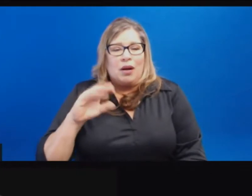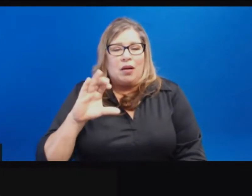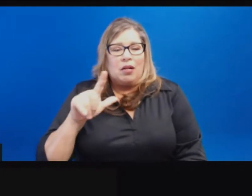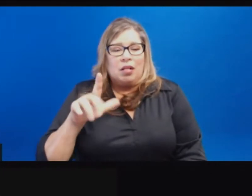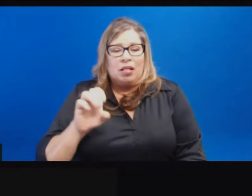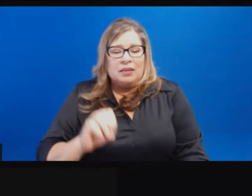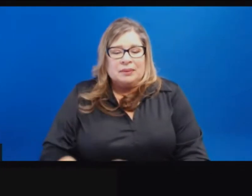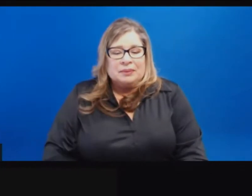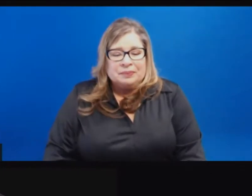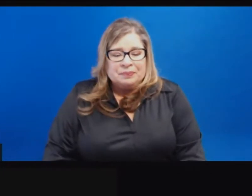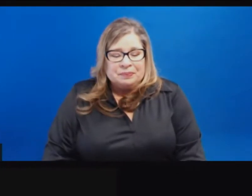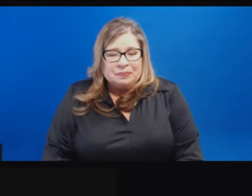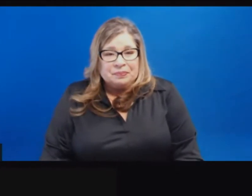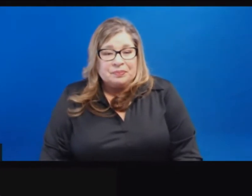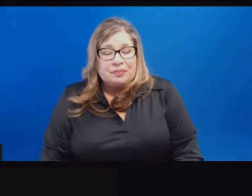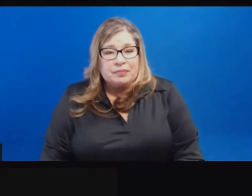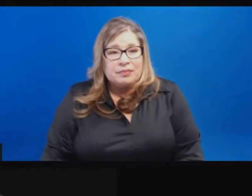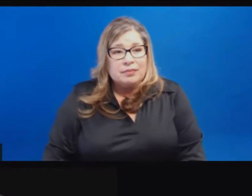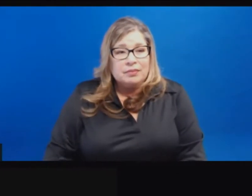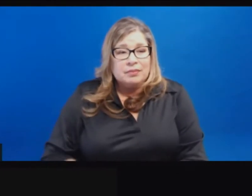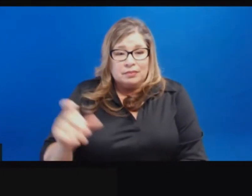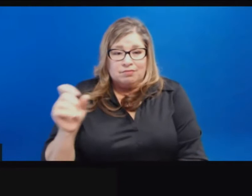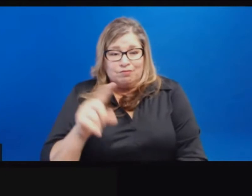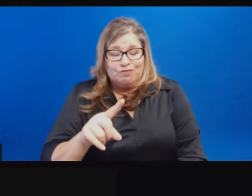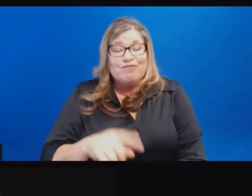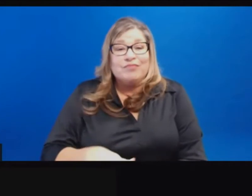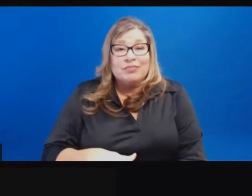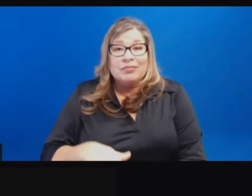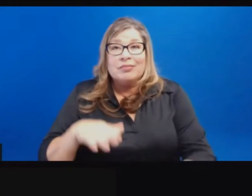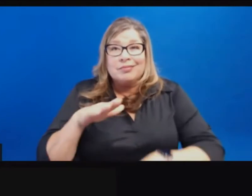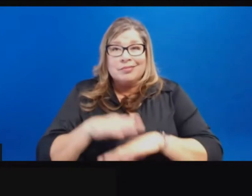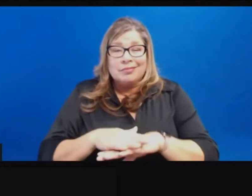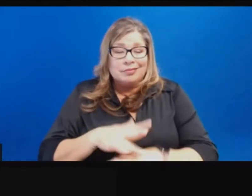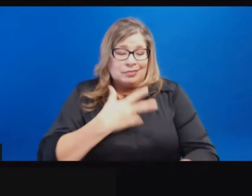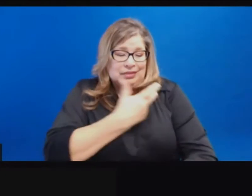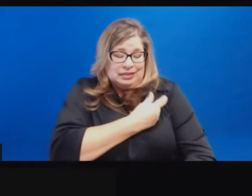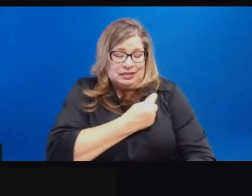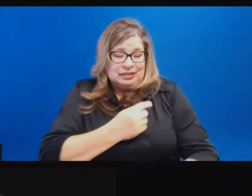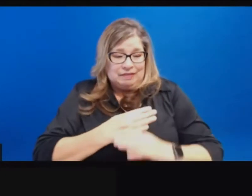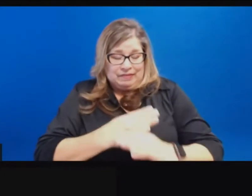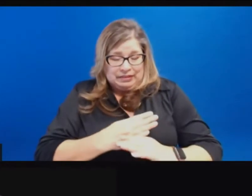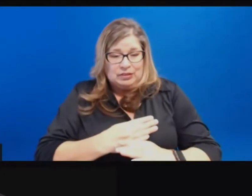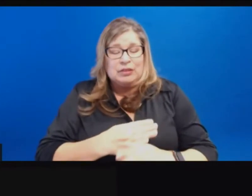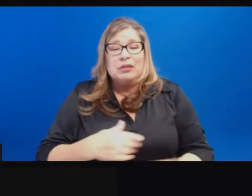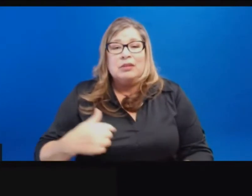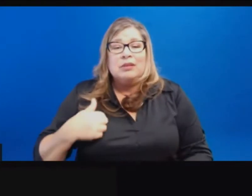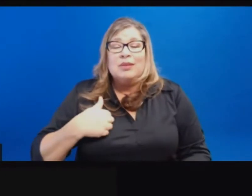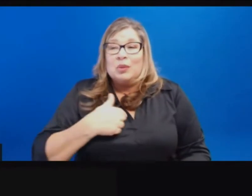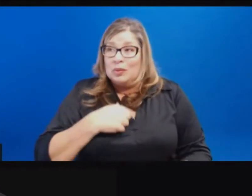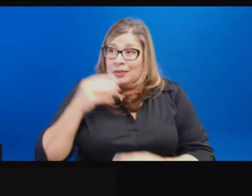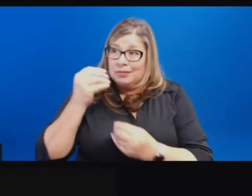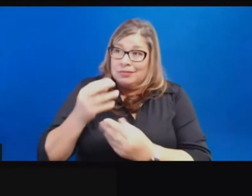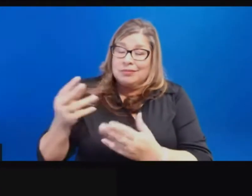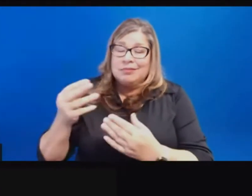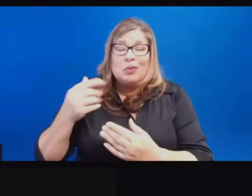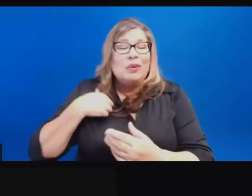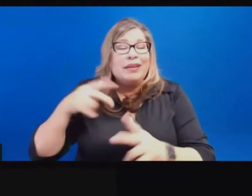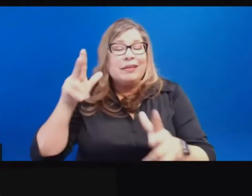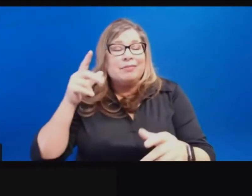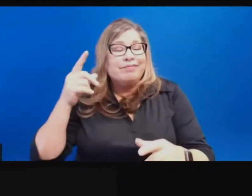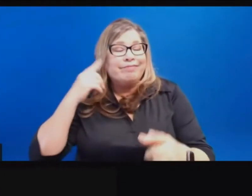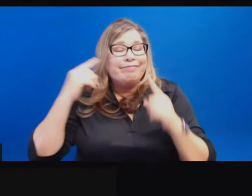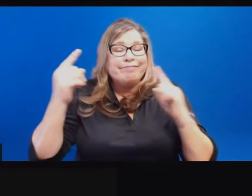Hi. On vaccinations, we're still hearing from counties and providers that the biggest thing stopping them